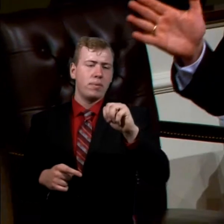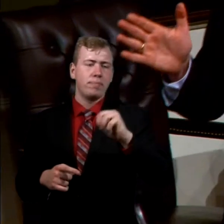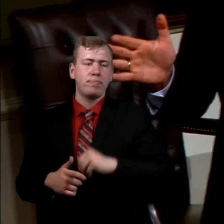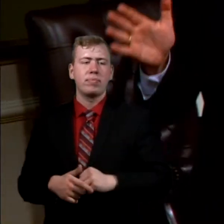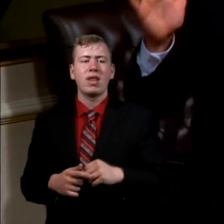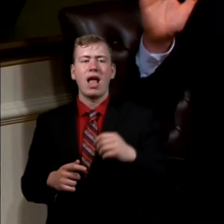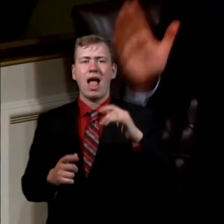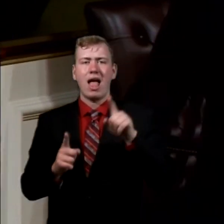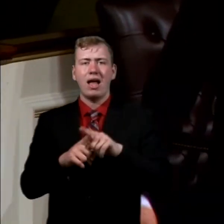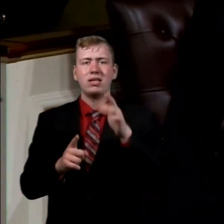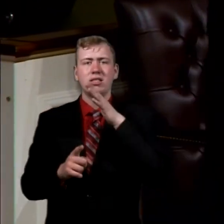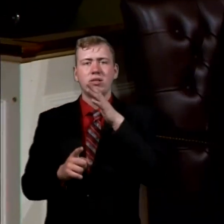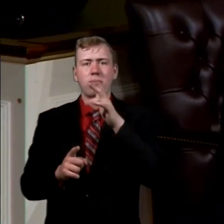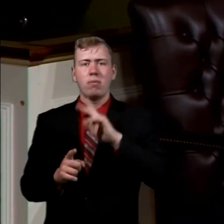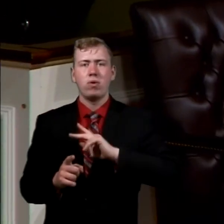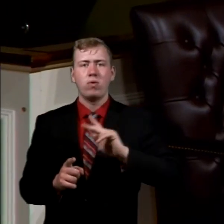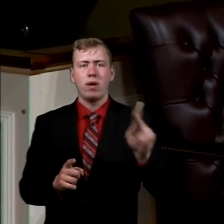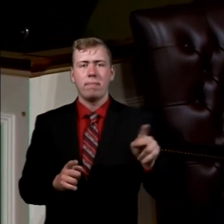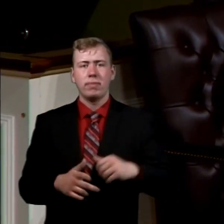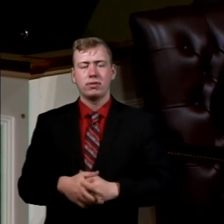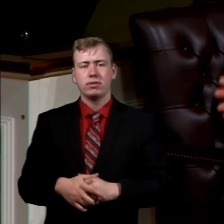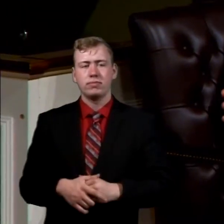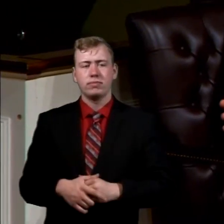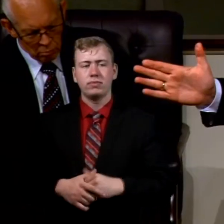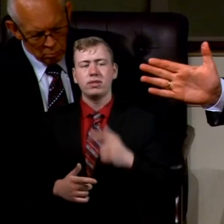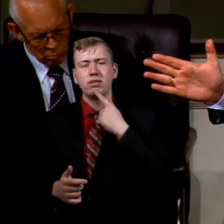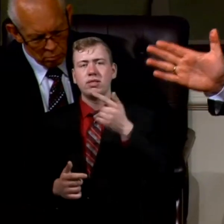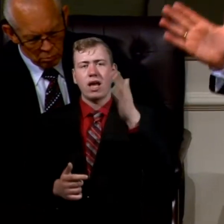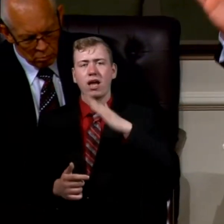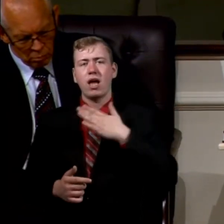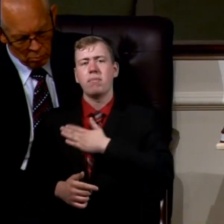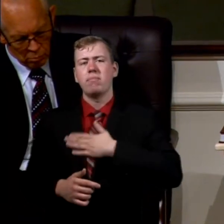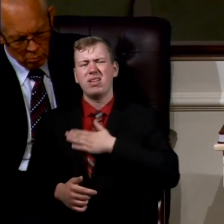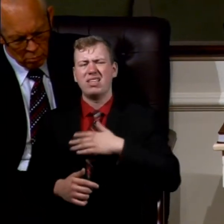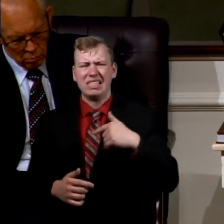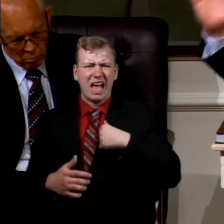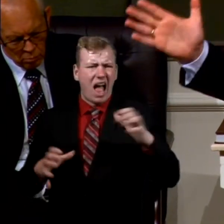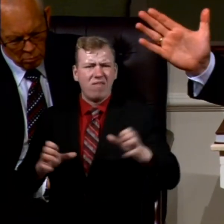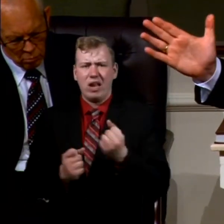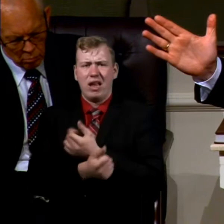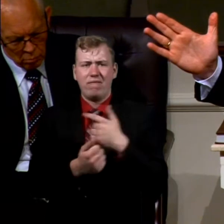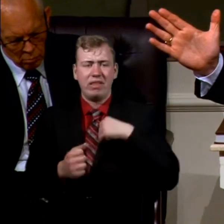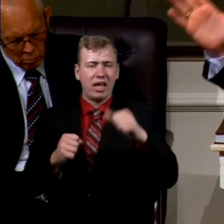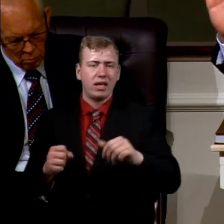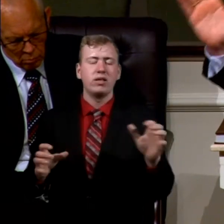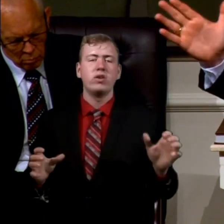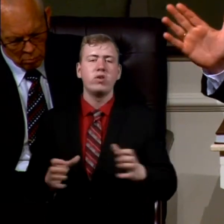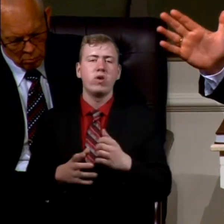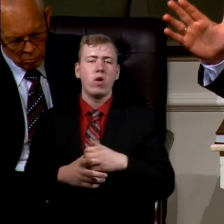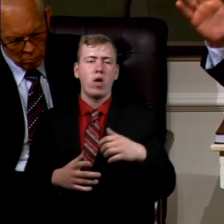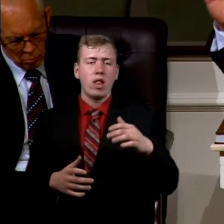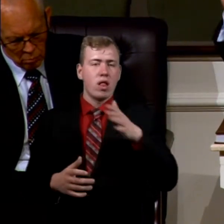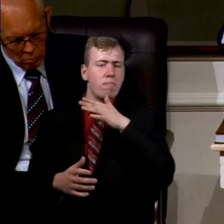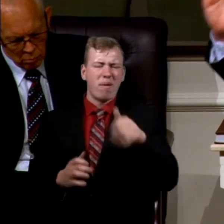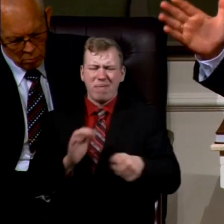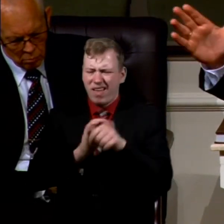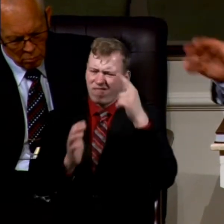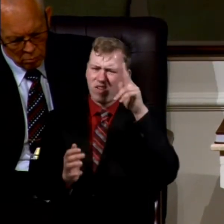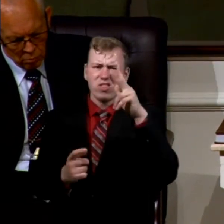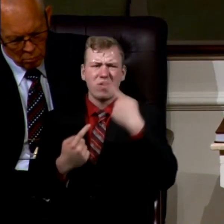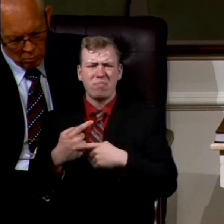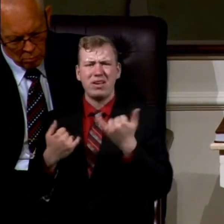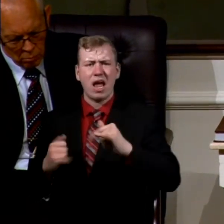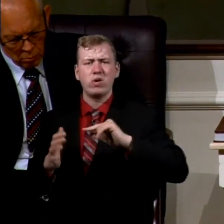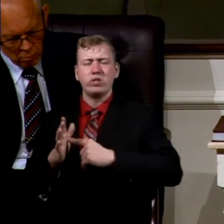back, and I'm assuming she prayed and said, God, please, I've done all I can do. We've hit him for three months. He's starting to